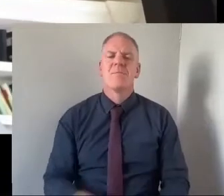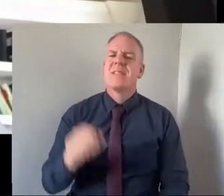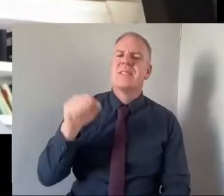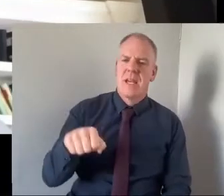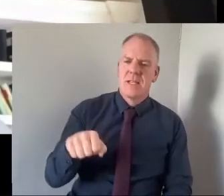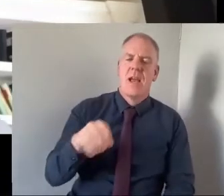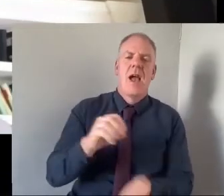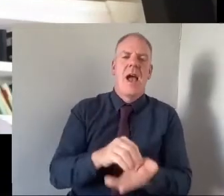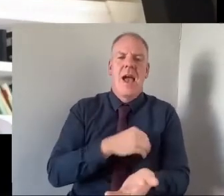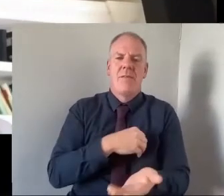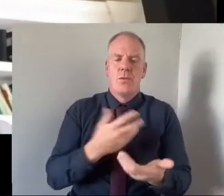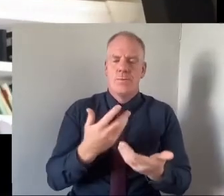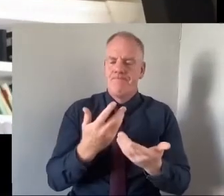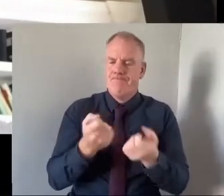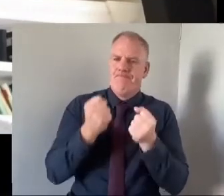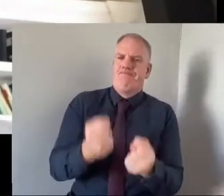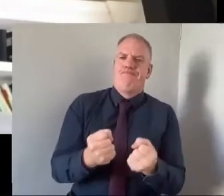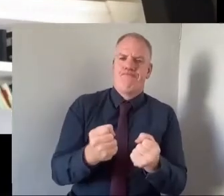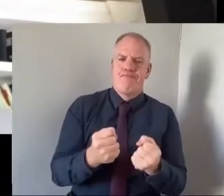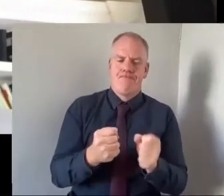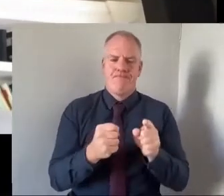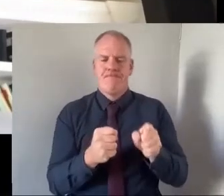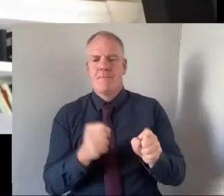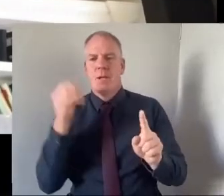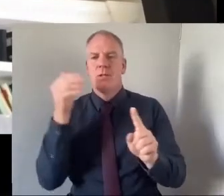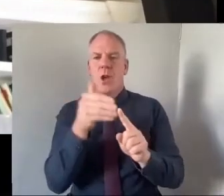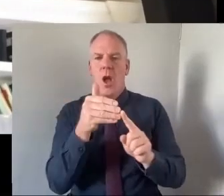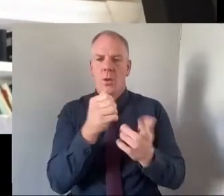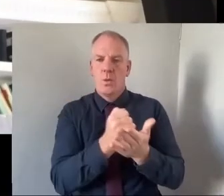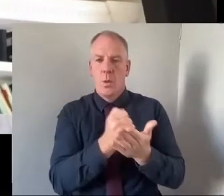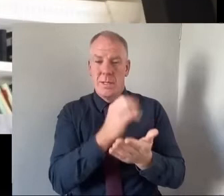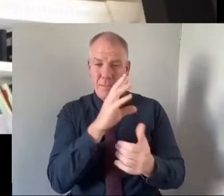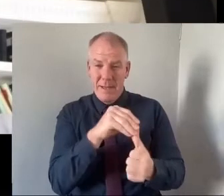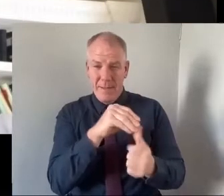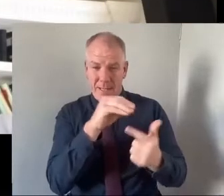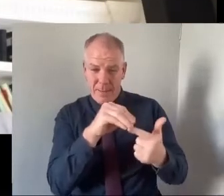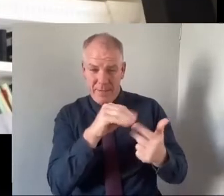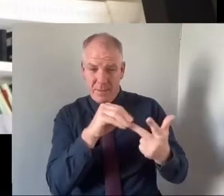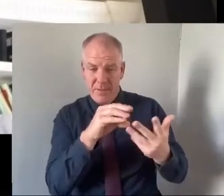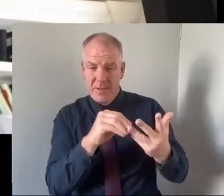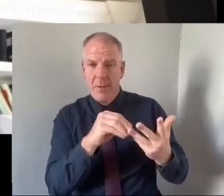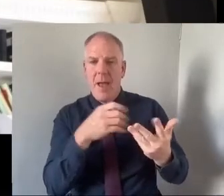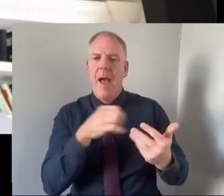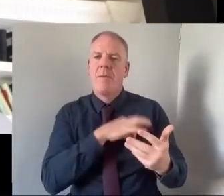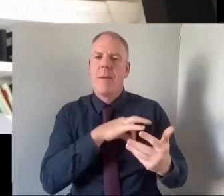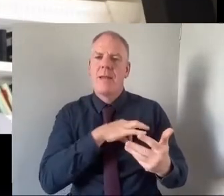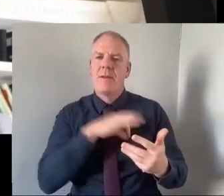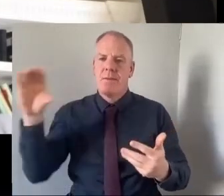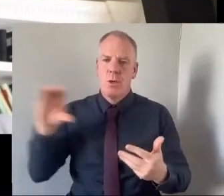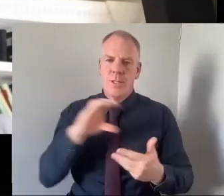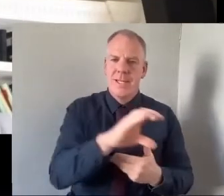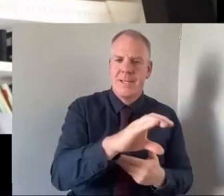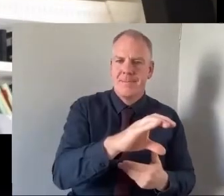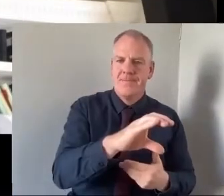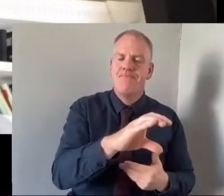have to be absolutely sure that our targeted students have the benefit of the funding that's provided